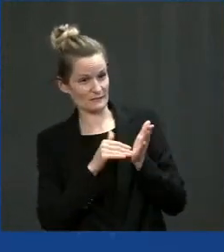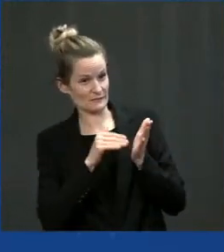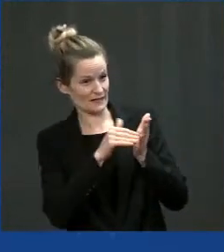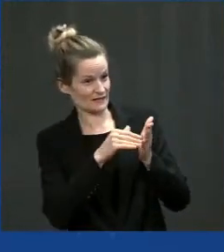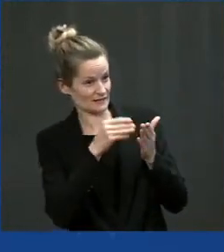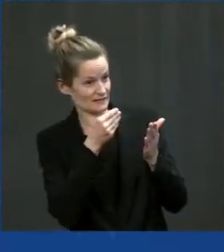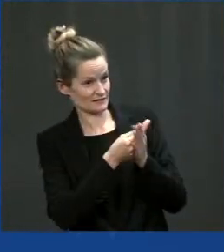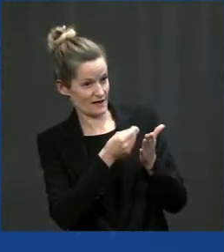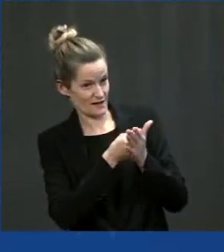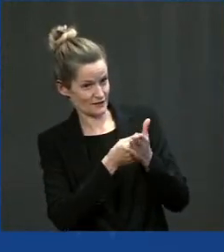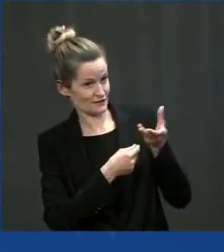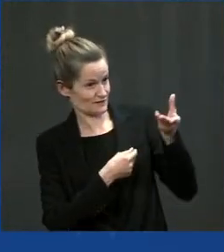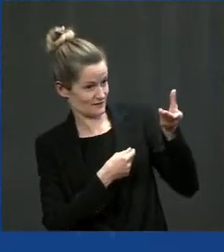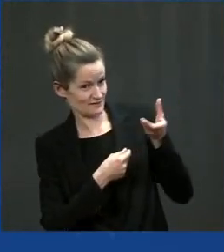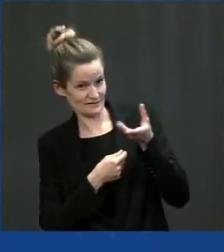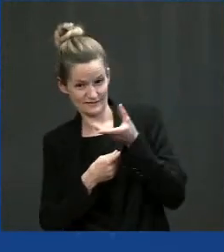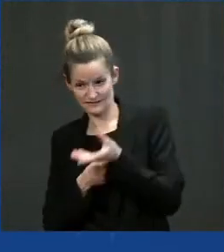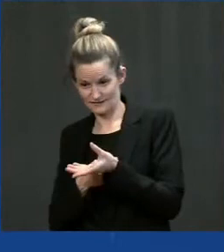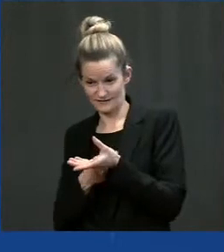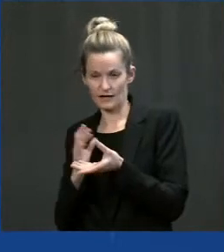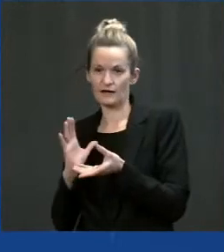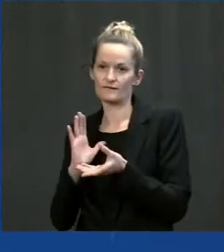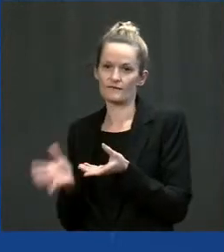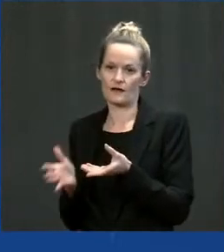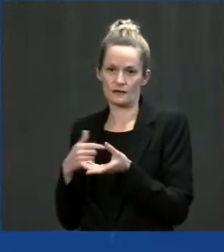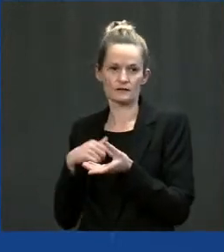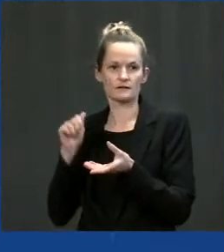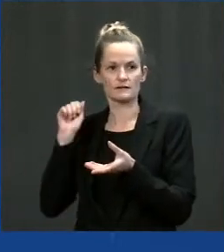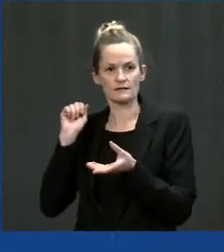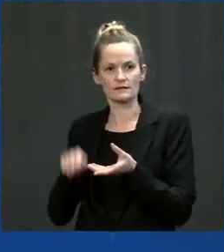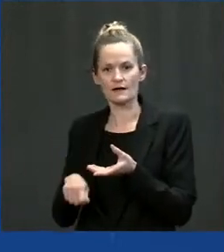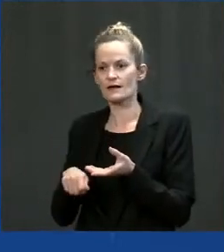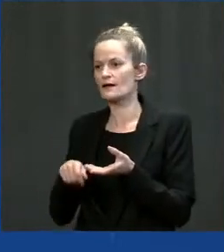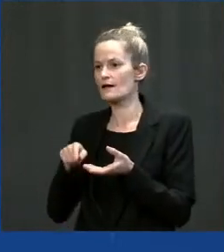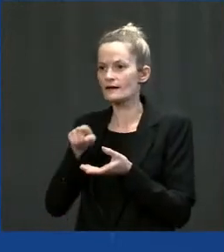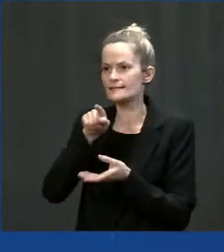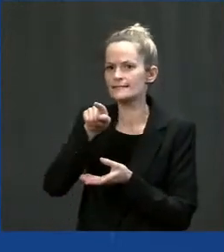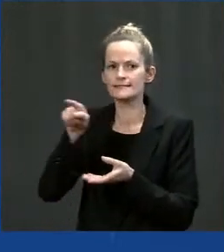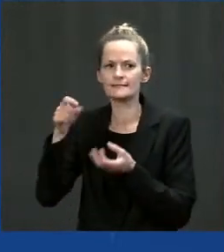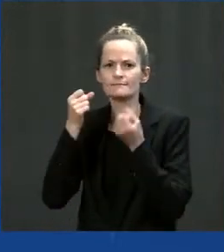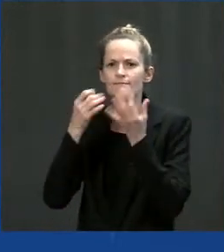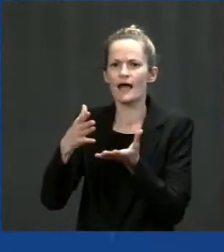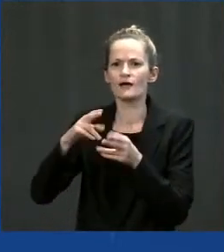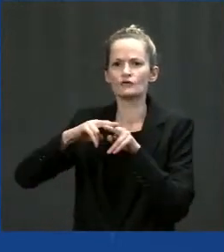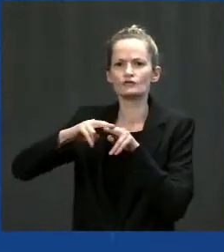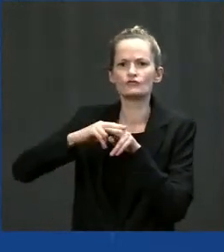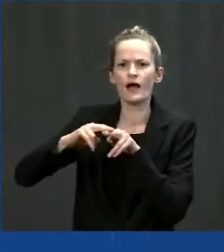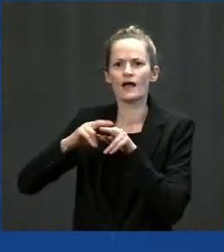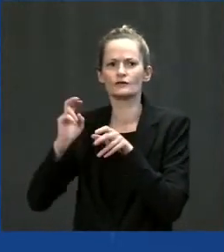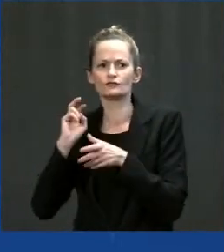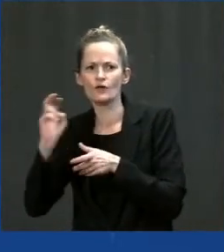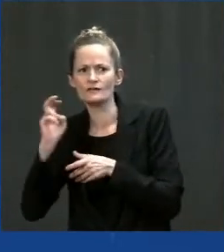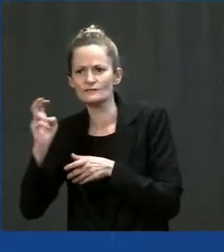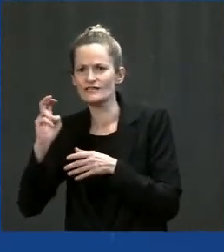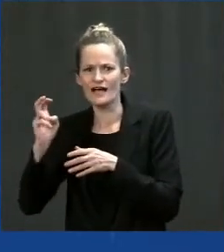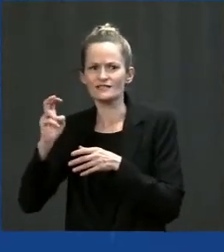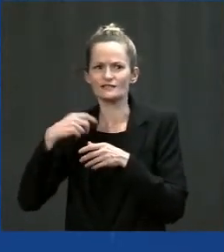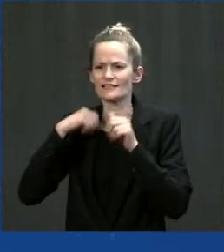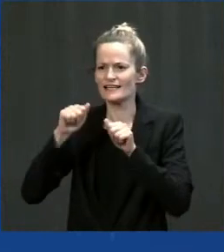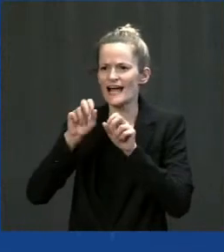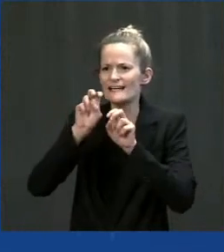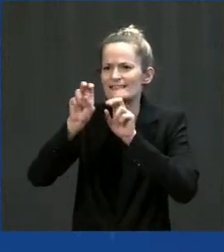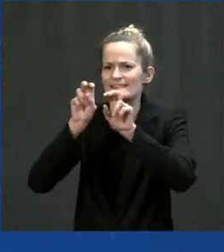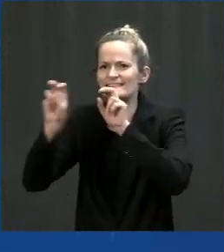Atlanta, this means that many of our transit expansion projects will now be eligible to receive this